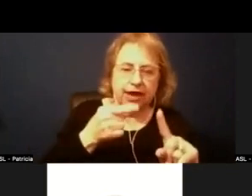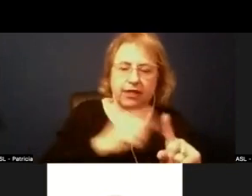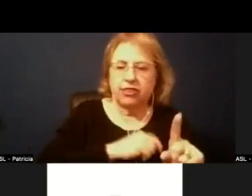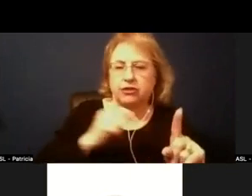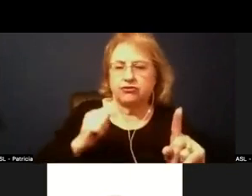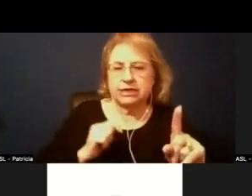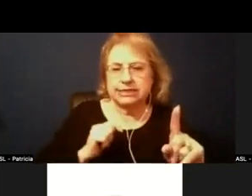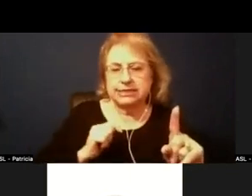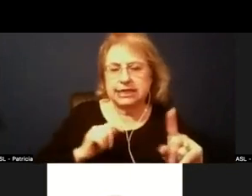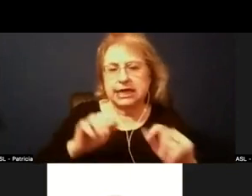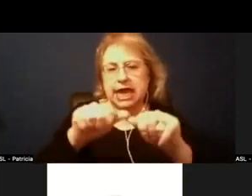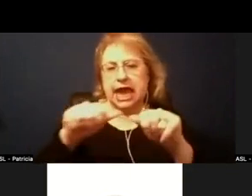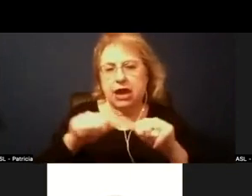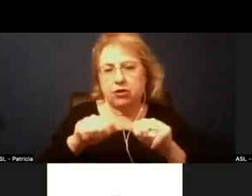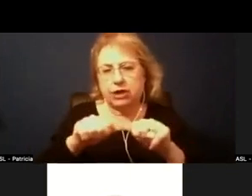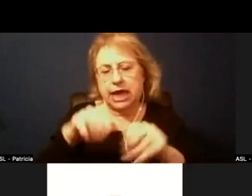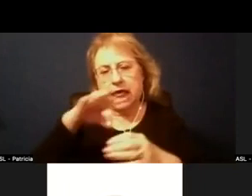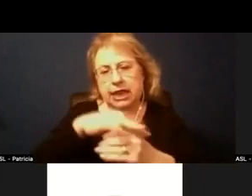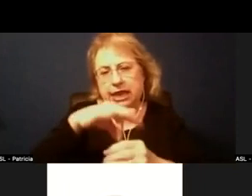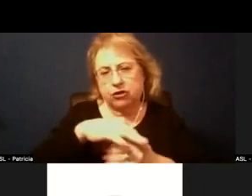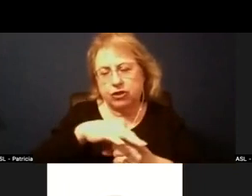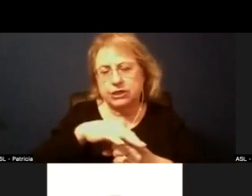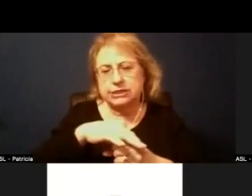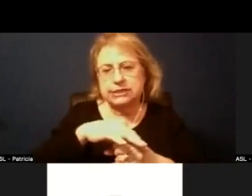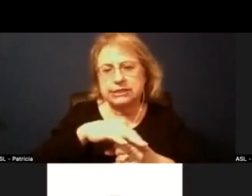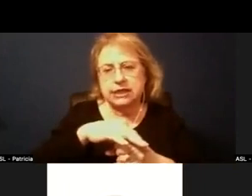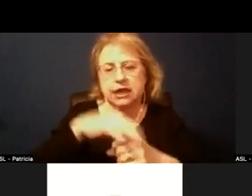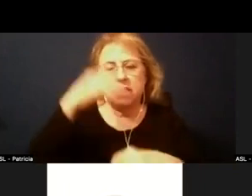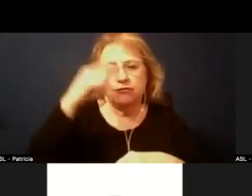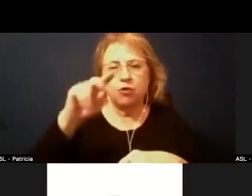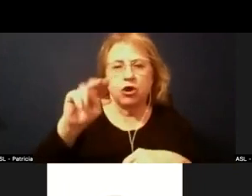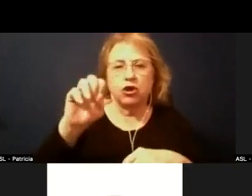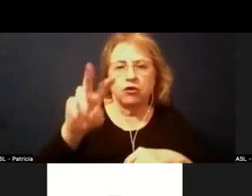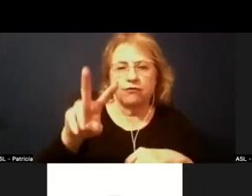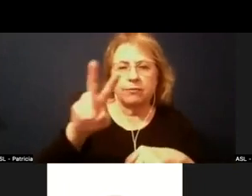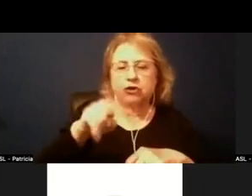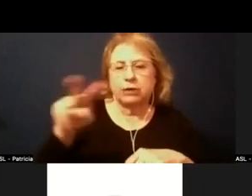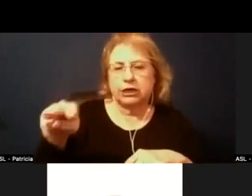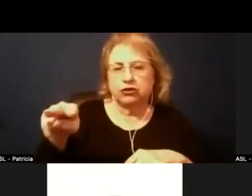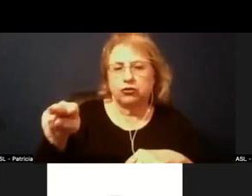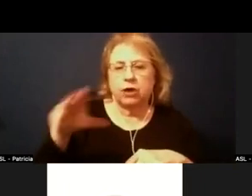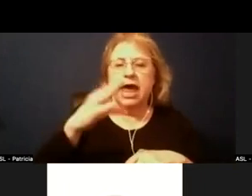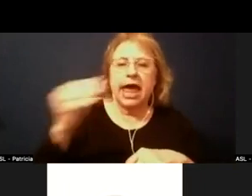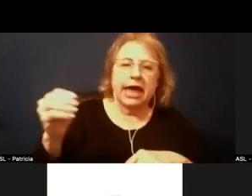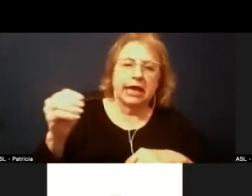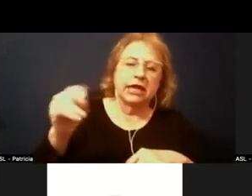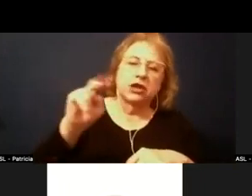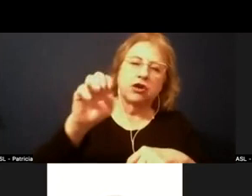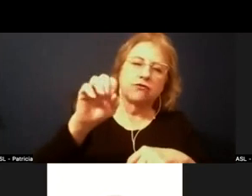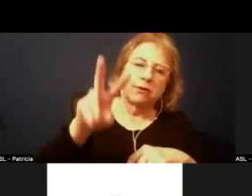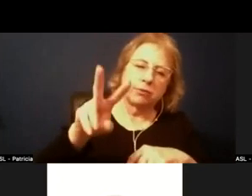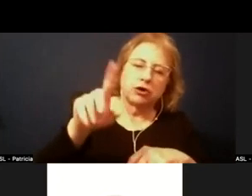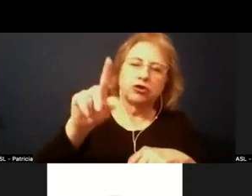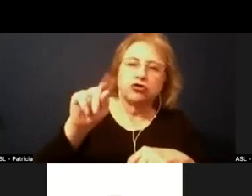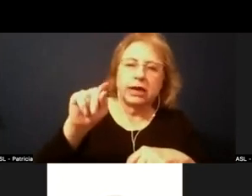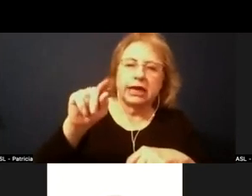uh up for um november 22 and those for november 2024 um so it is our